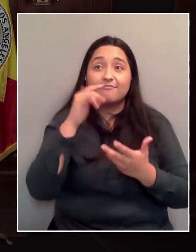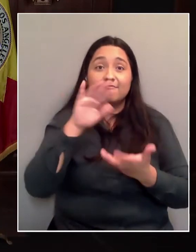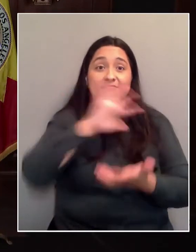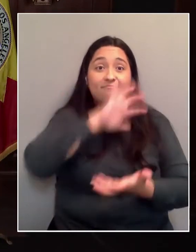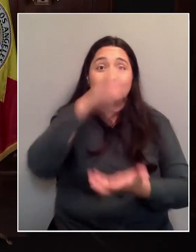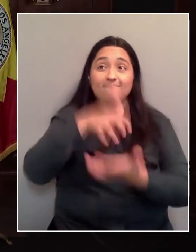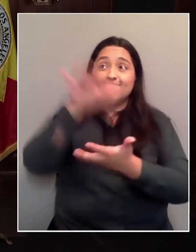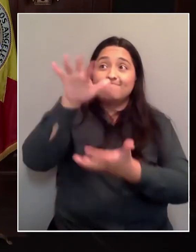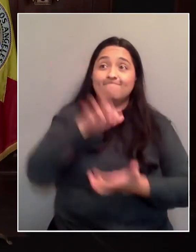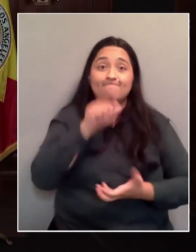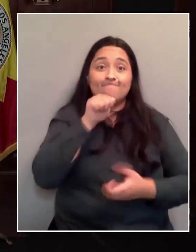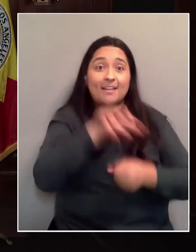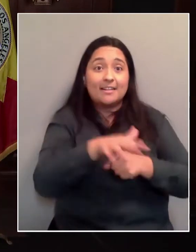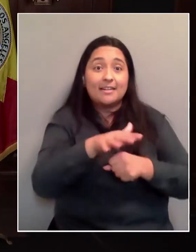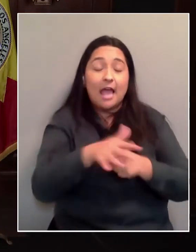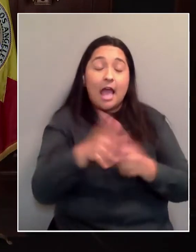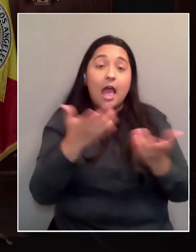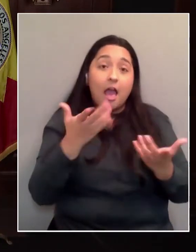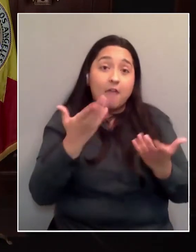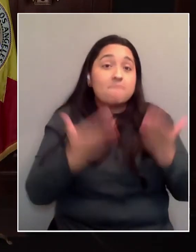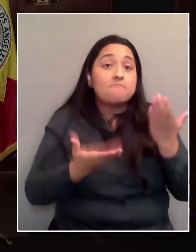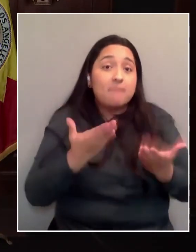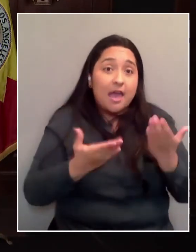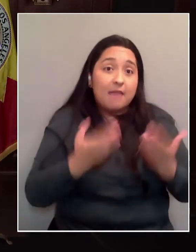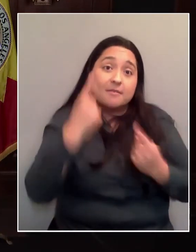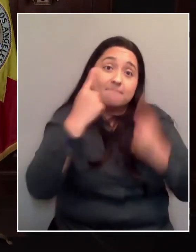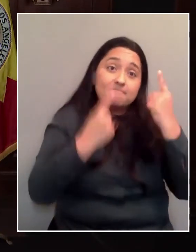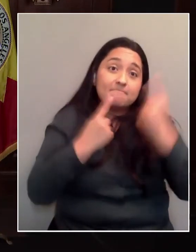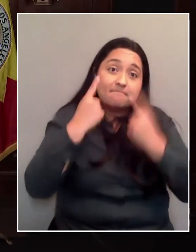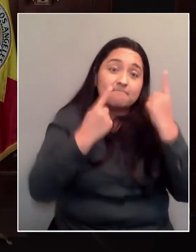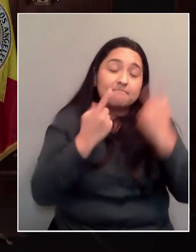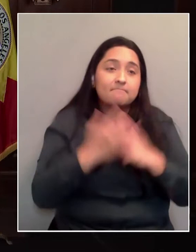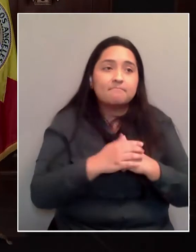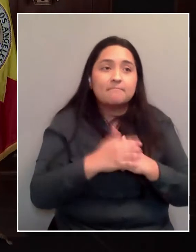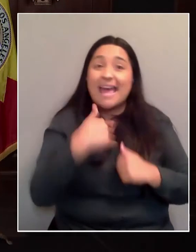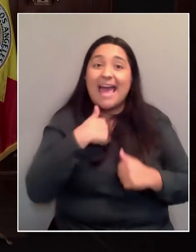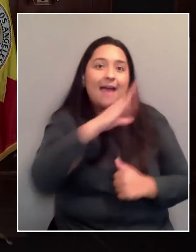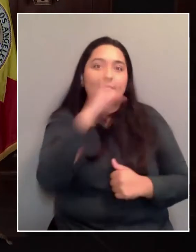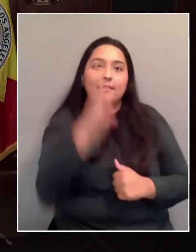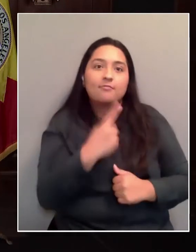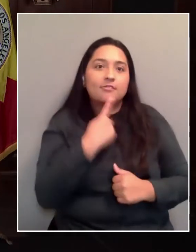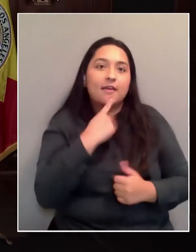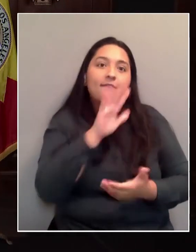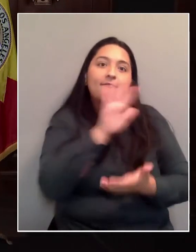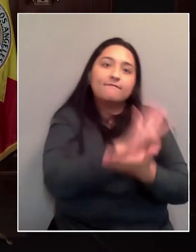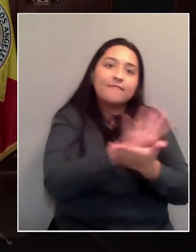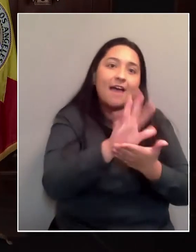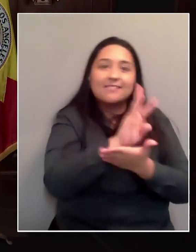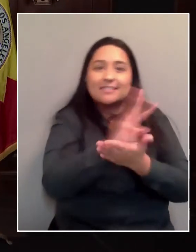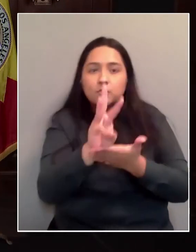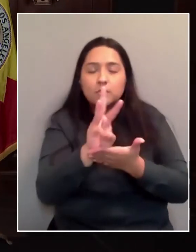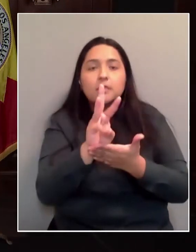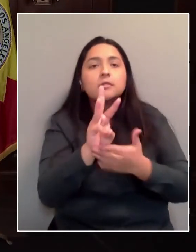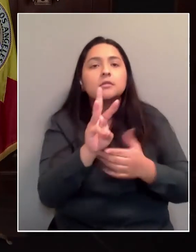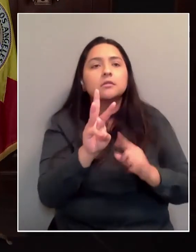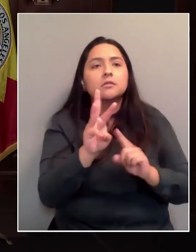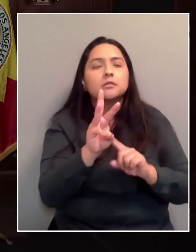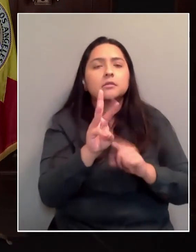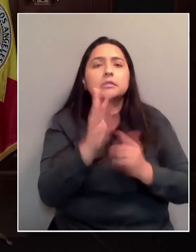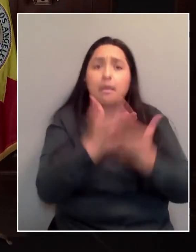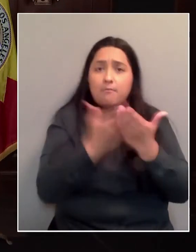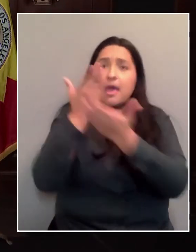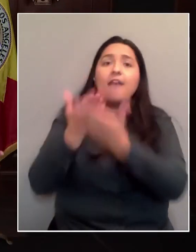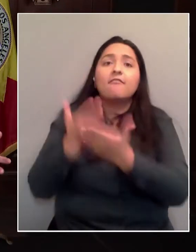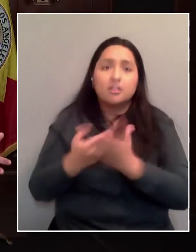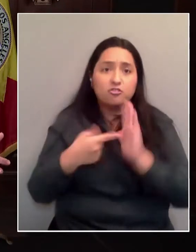ask. I personally have never opposed saying go to five or six weeks because the evidence shows it's still just as good. And your first dose gives